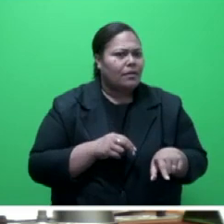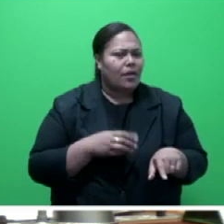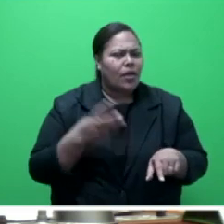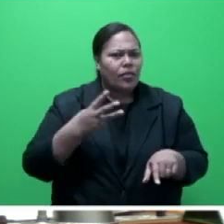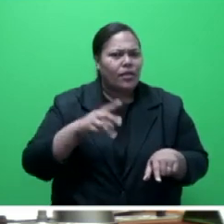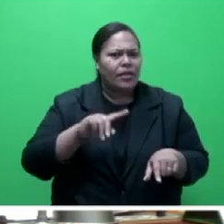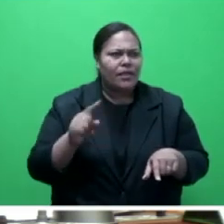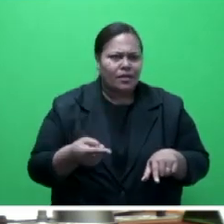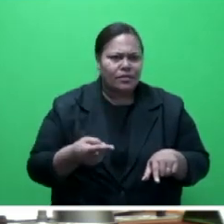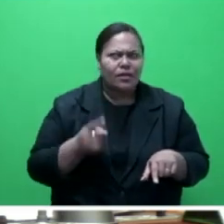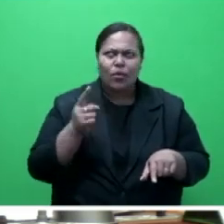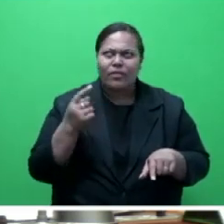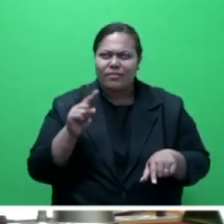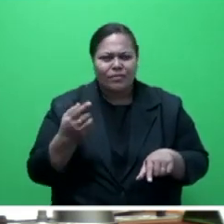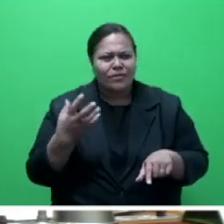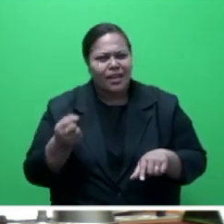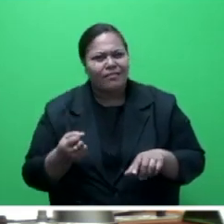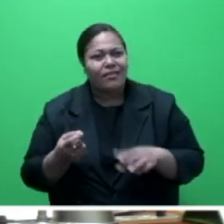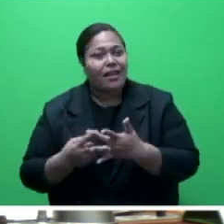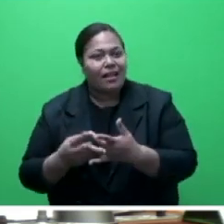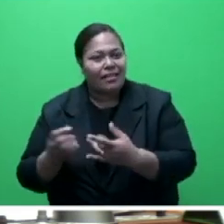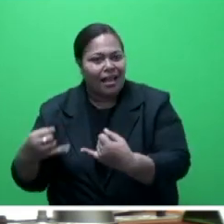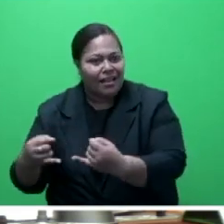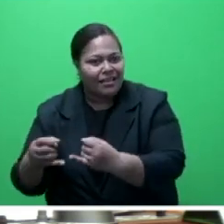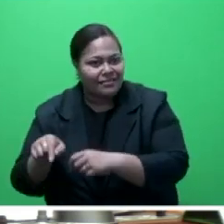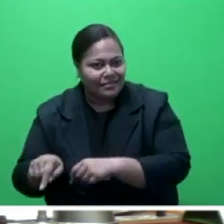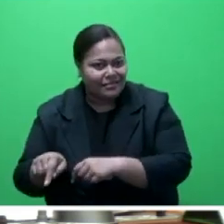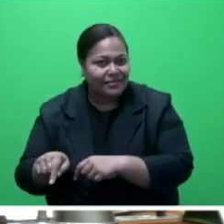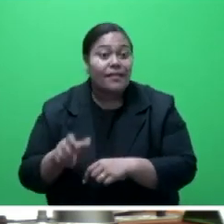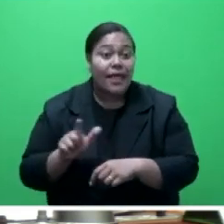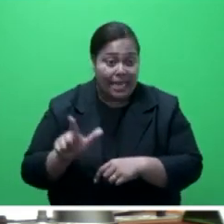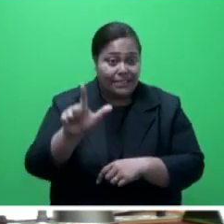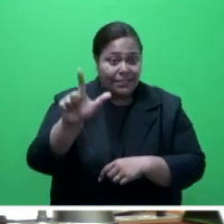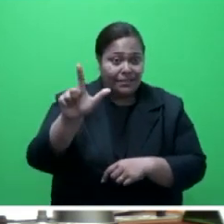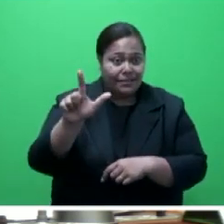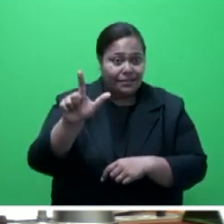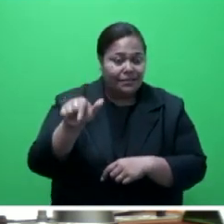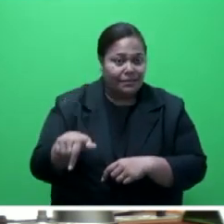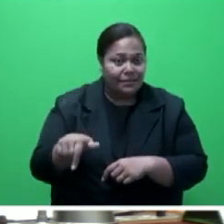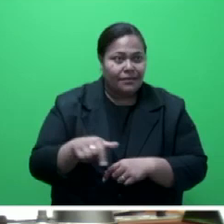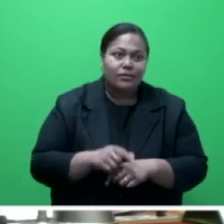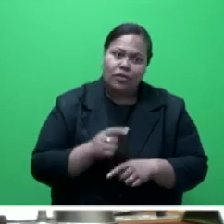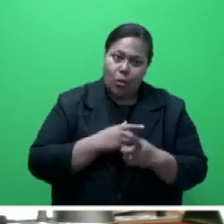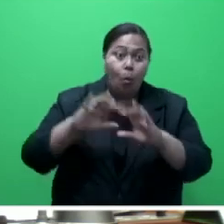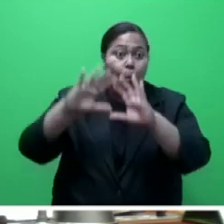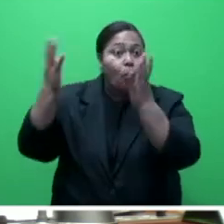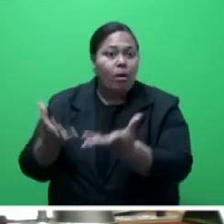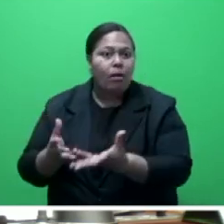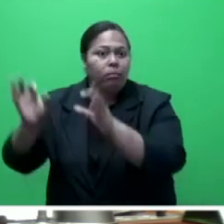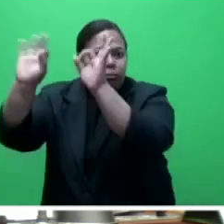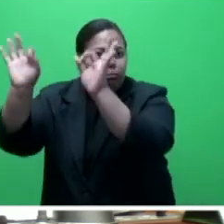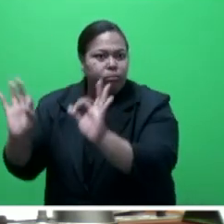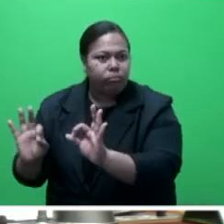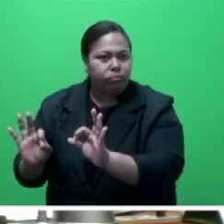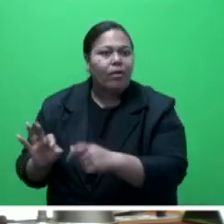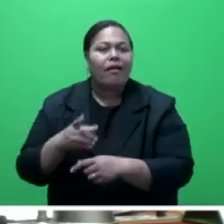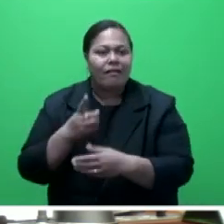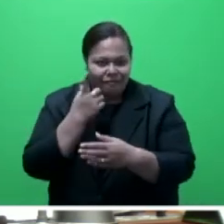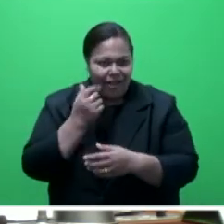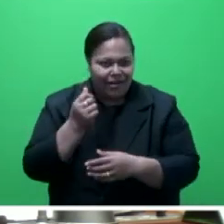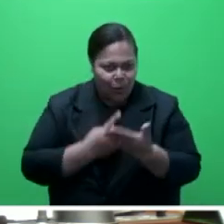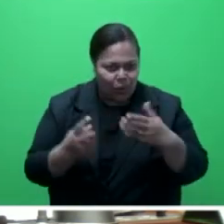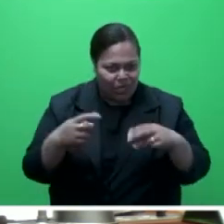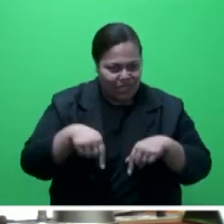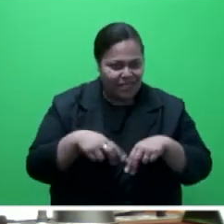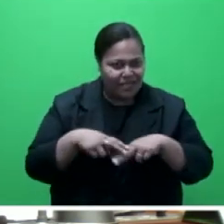1,000 in Malolo Island. And that's what we have in the entire world. And therefore, this crested iguana is